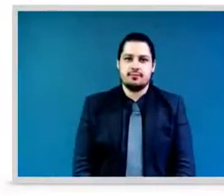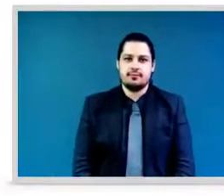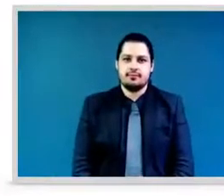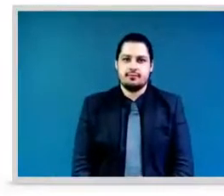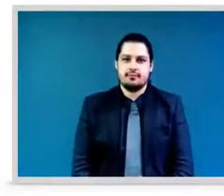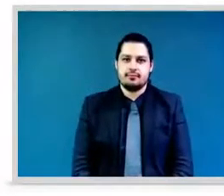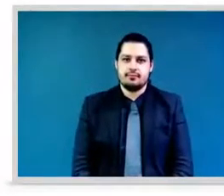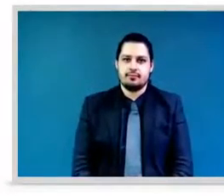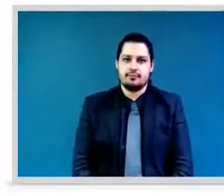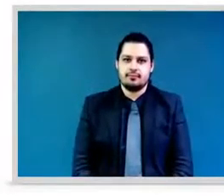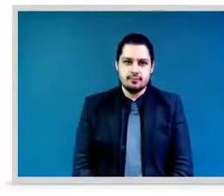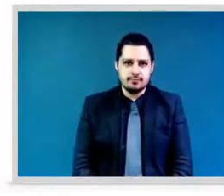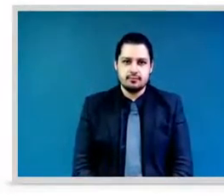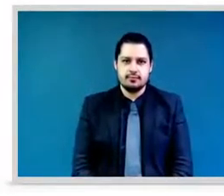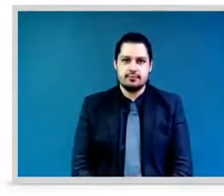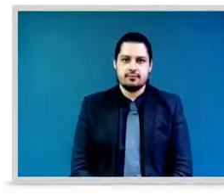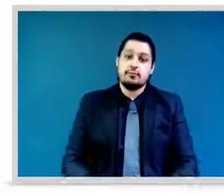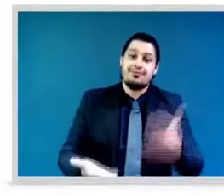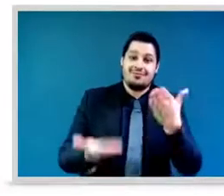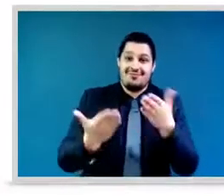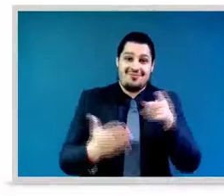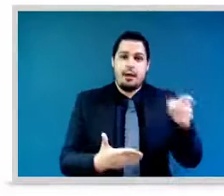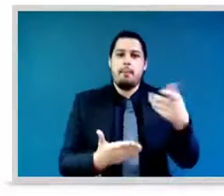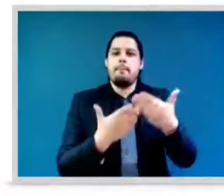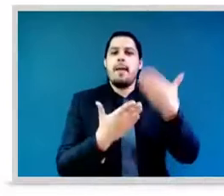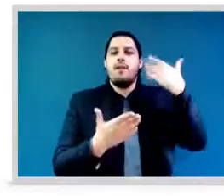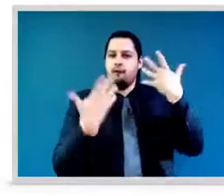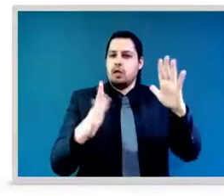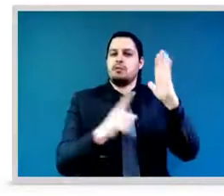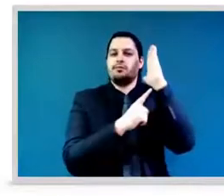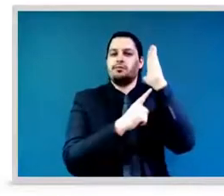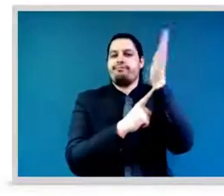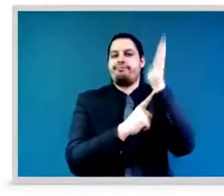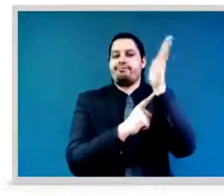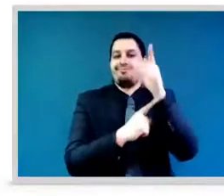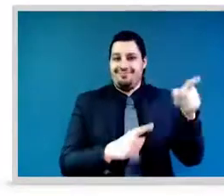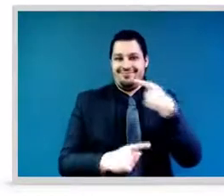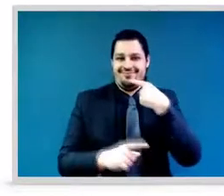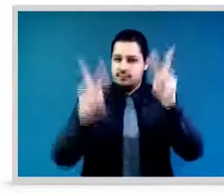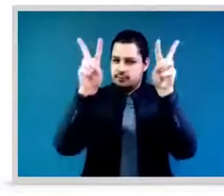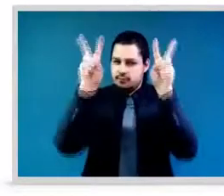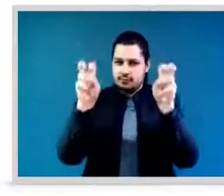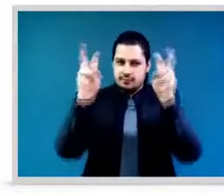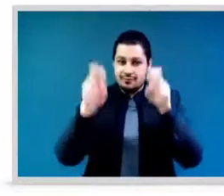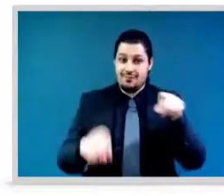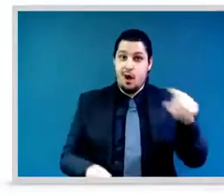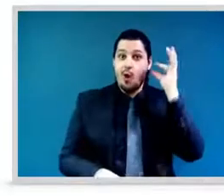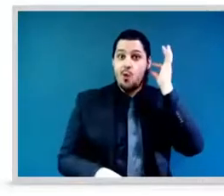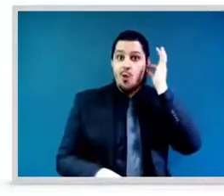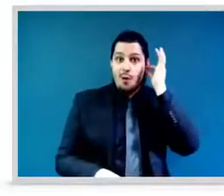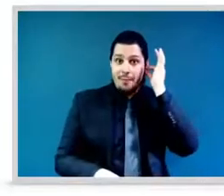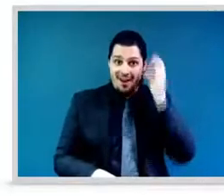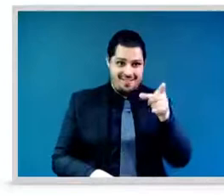the position that they have. We must make sure that it is understood that women's participation and leadership